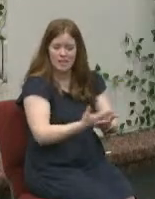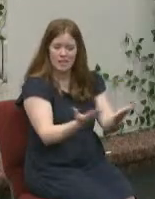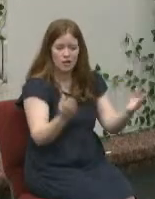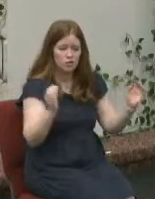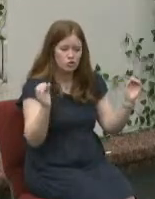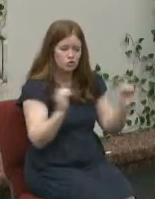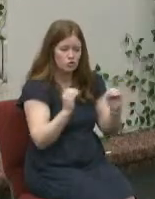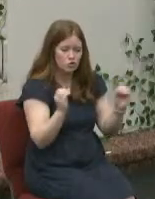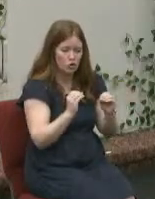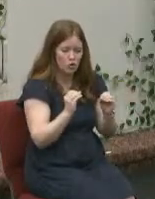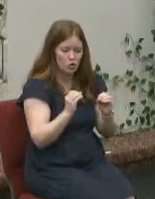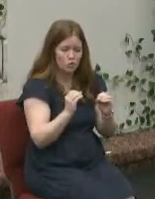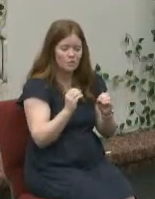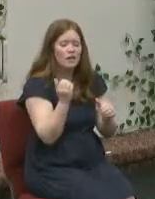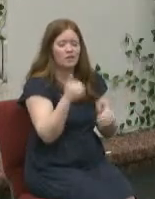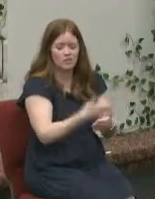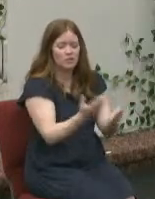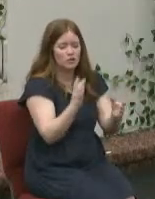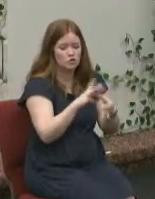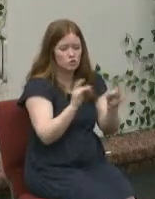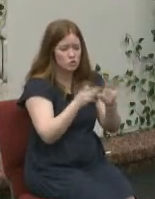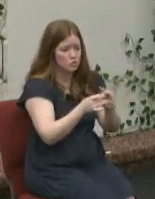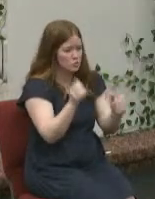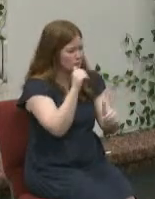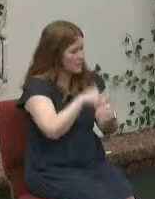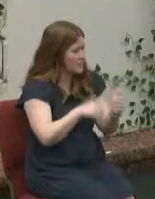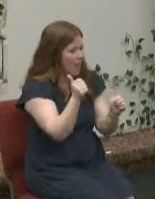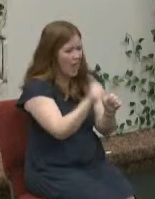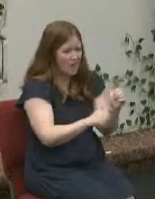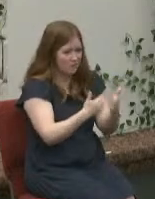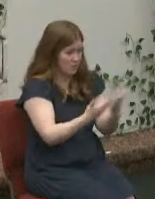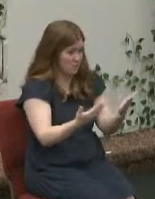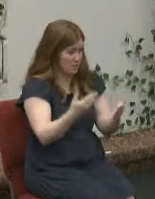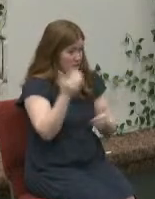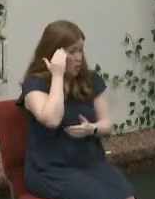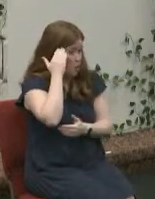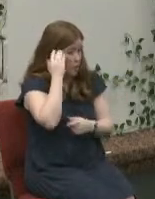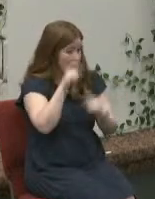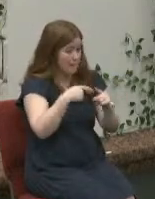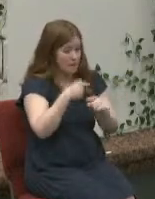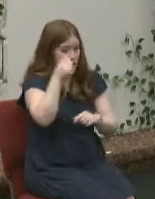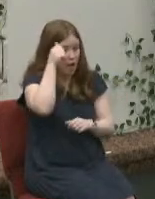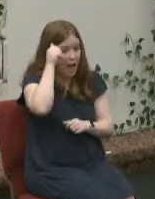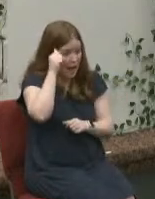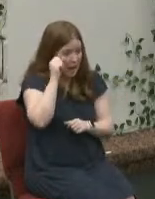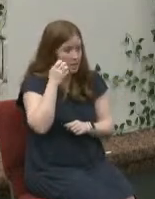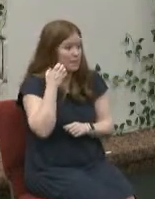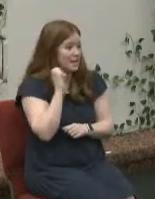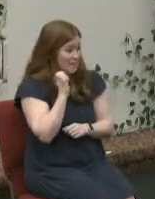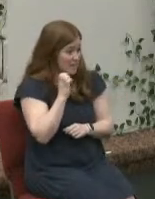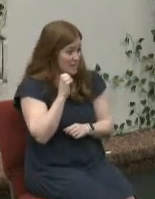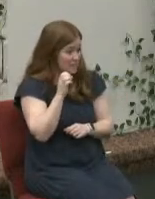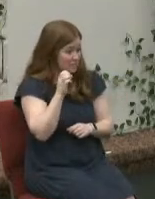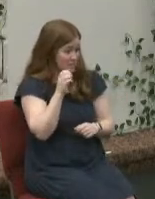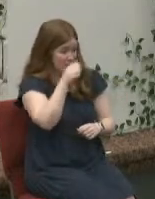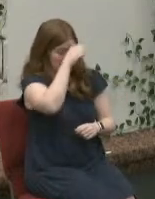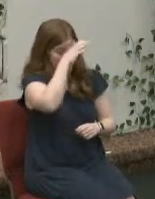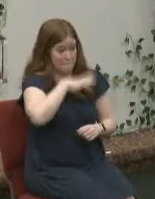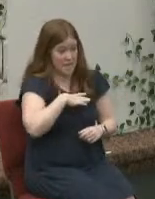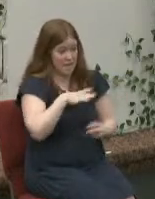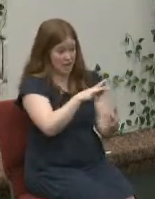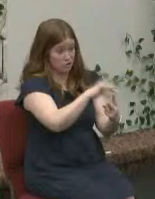in life tells a story including Adam and Eve and from the very beginning humanity had to choose which